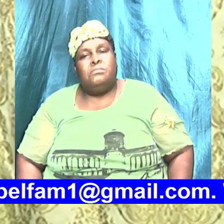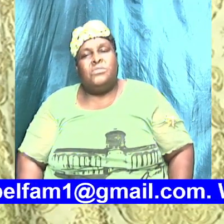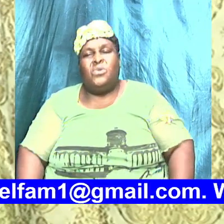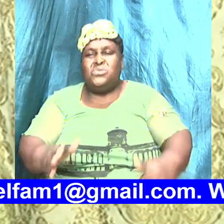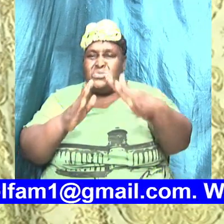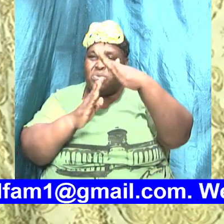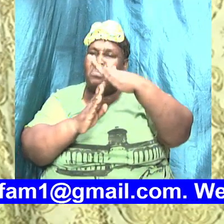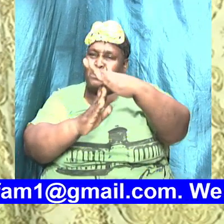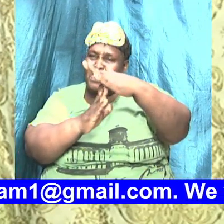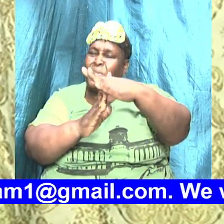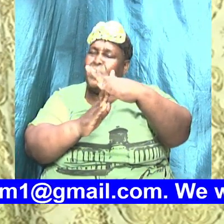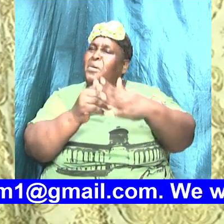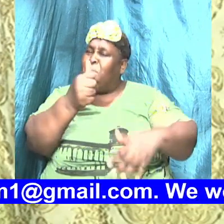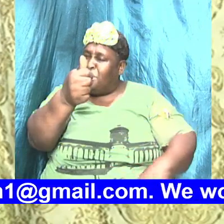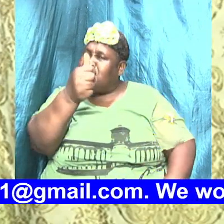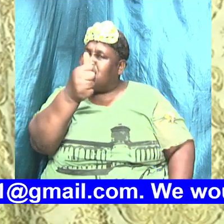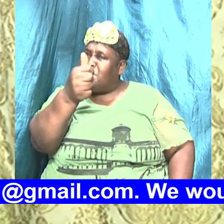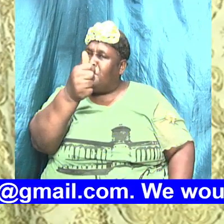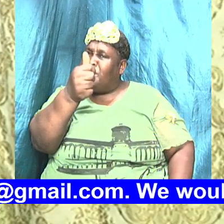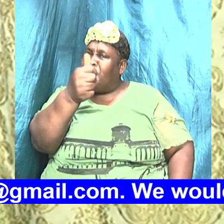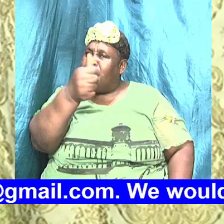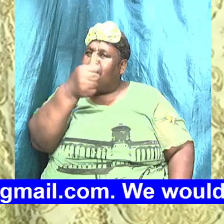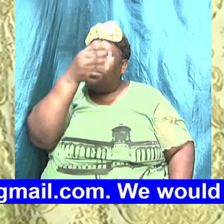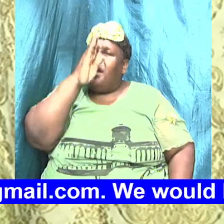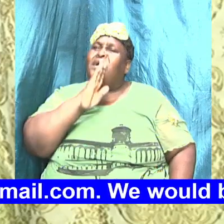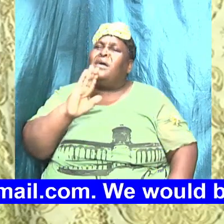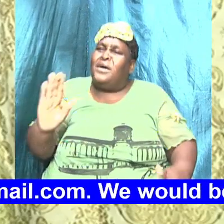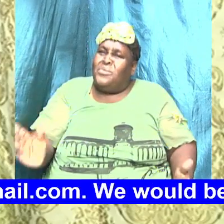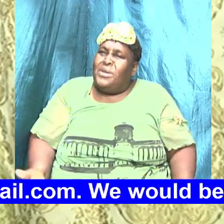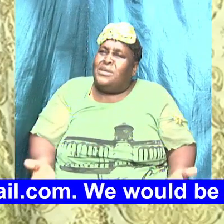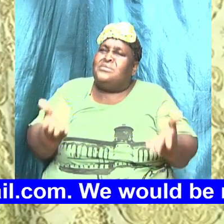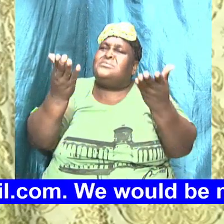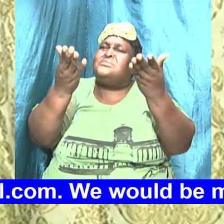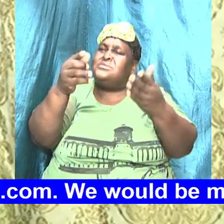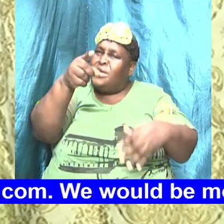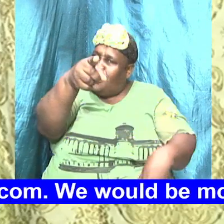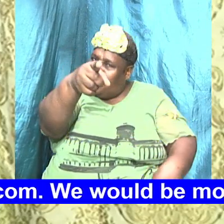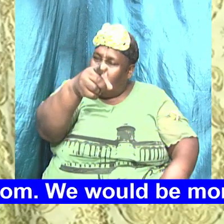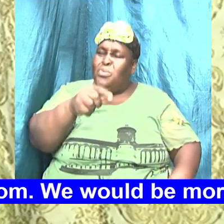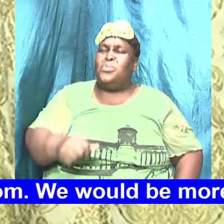Just Humble Yourself And God Will Do The Rest